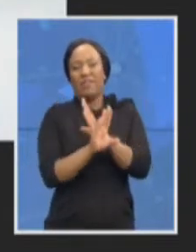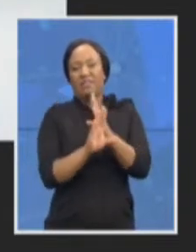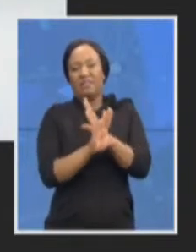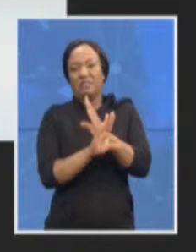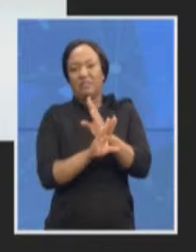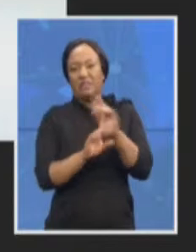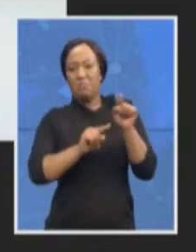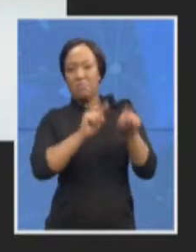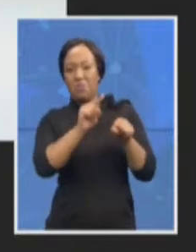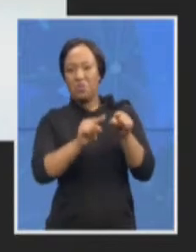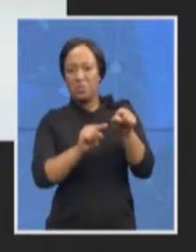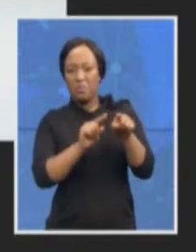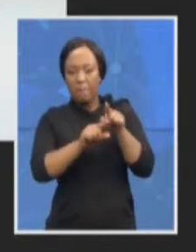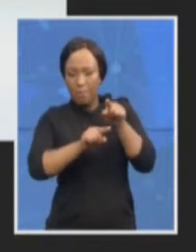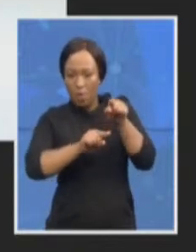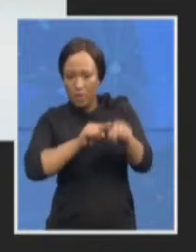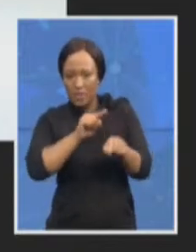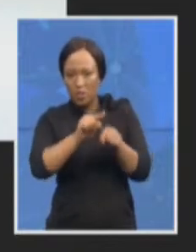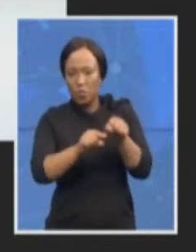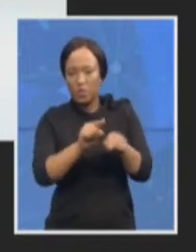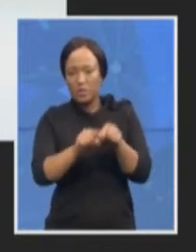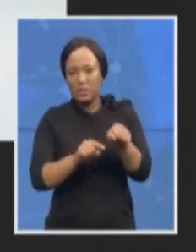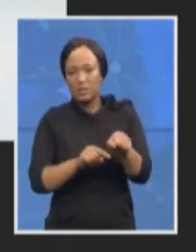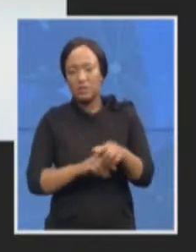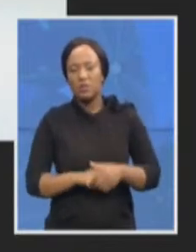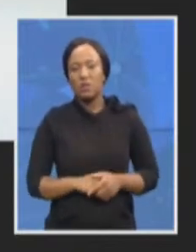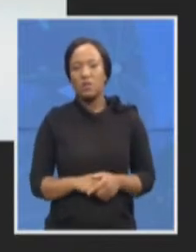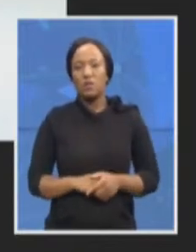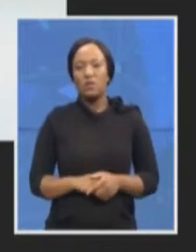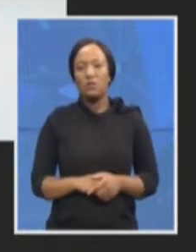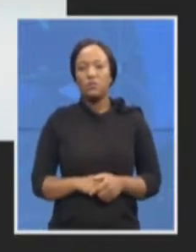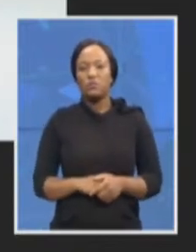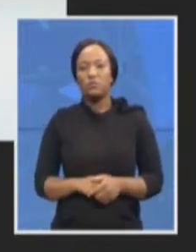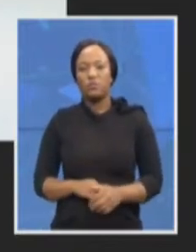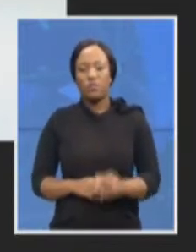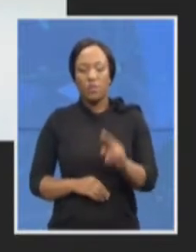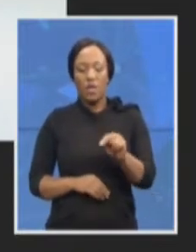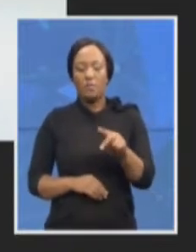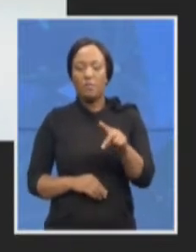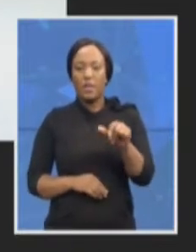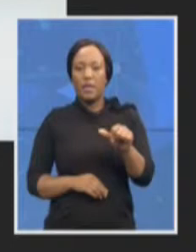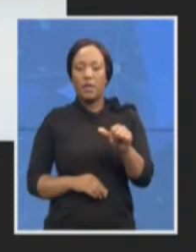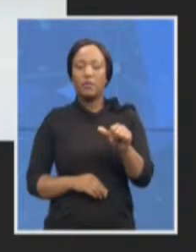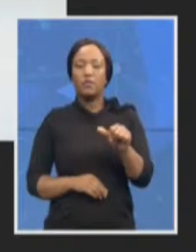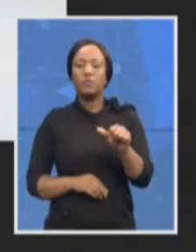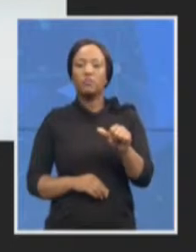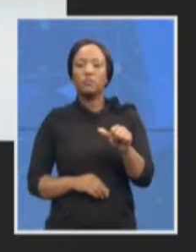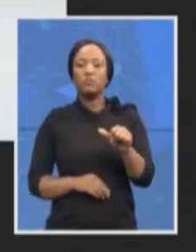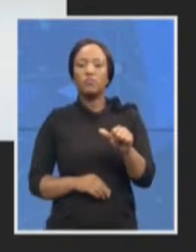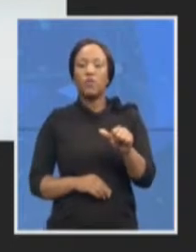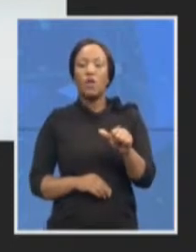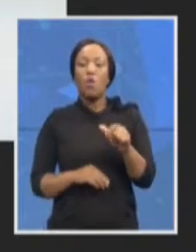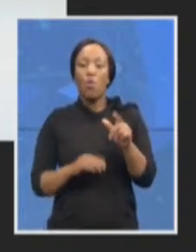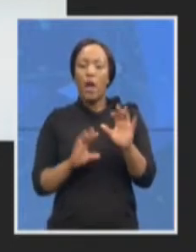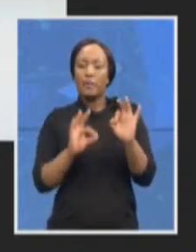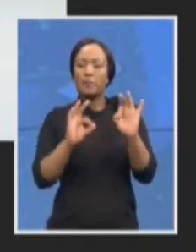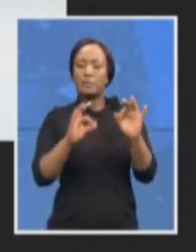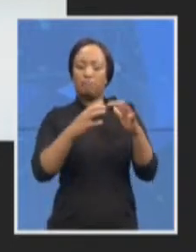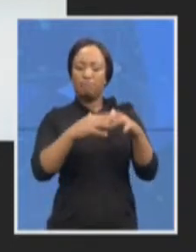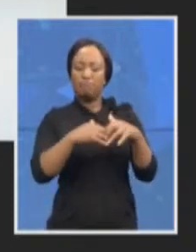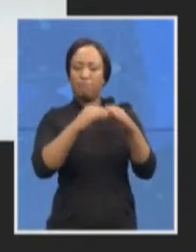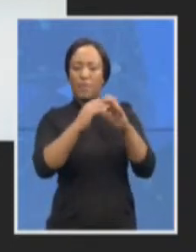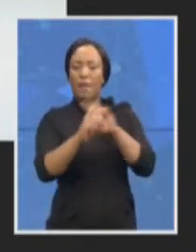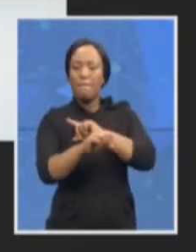is the constitutionally mandated prosecuting authority and what's important is to make sure that the NPA